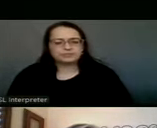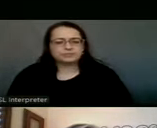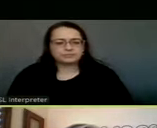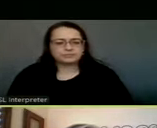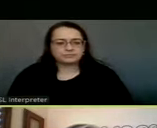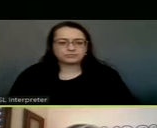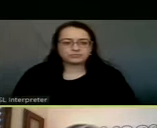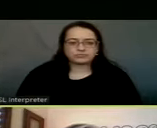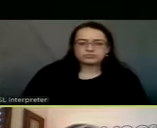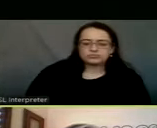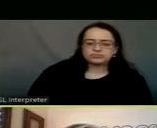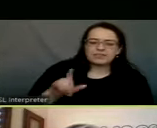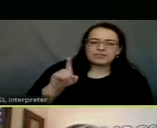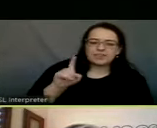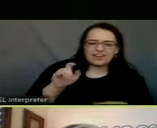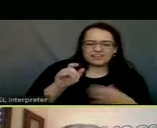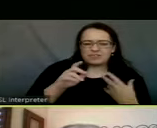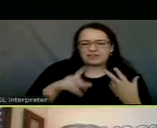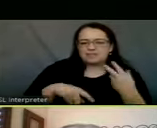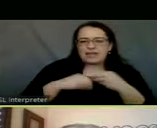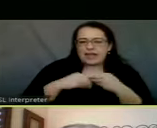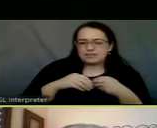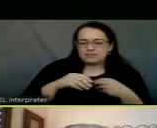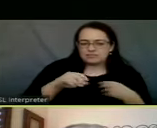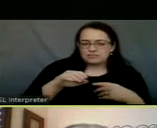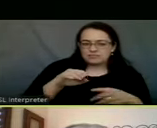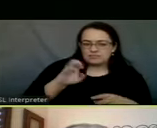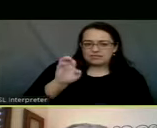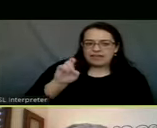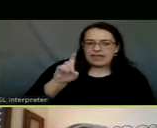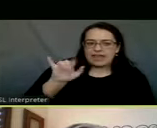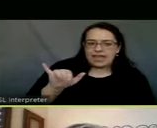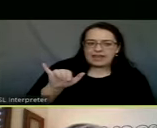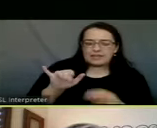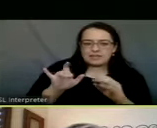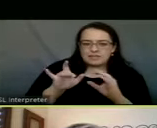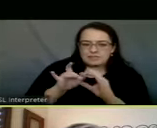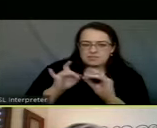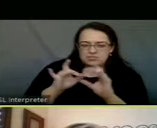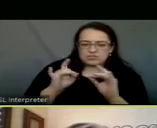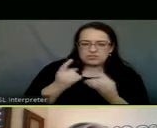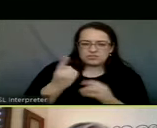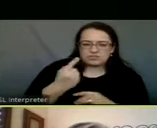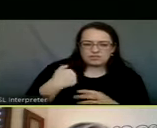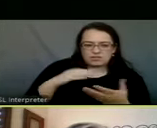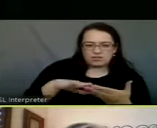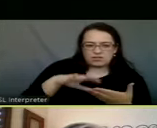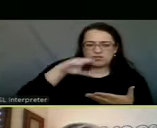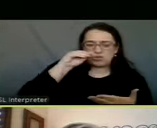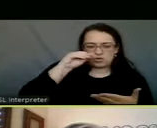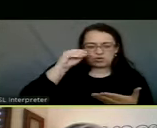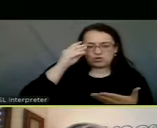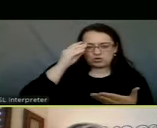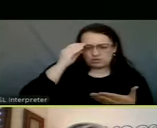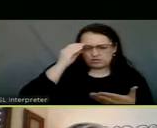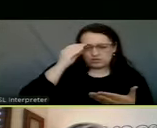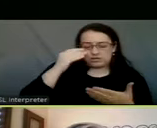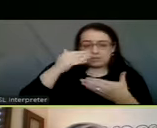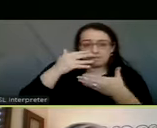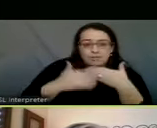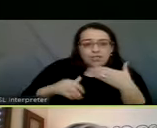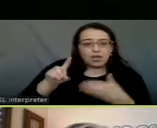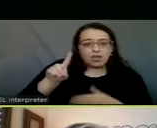A follow-up to something that, that Eddie was bringing up. Something I learned at the blood